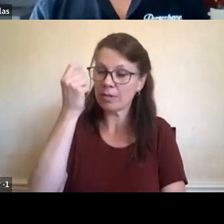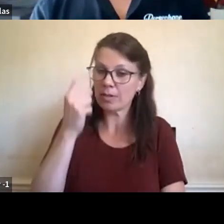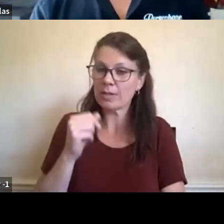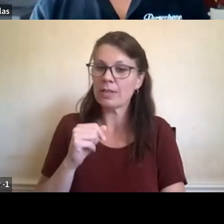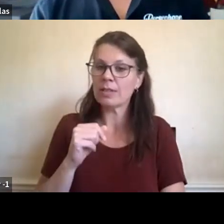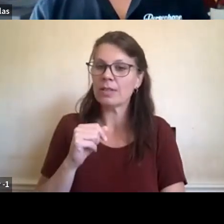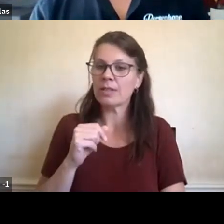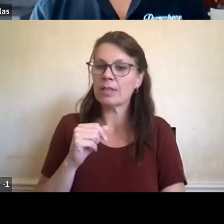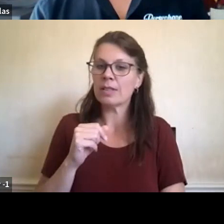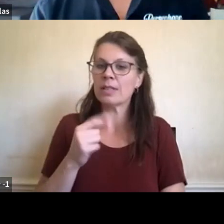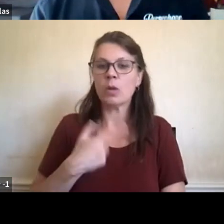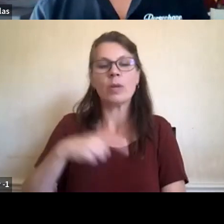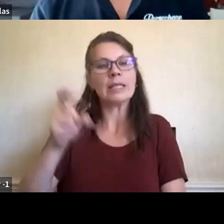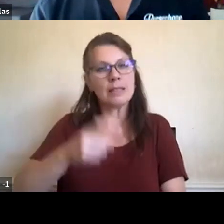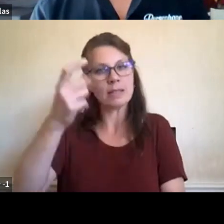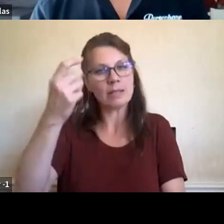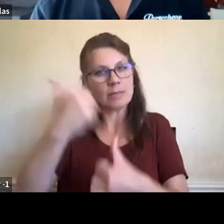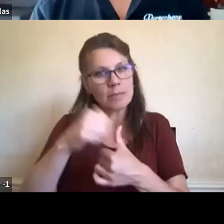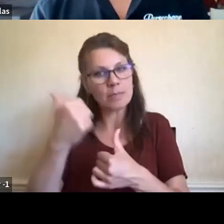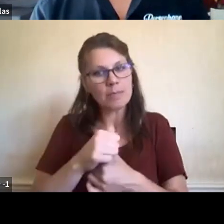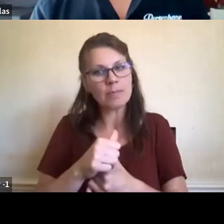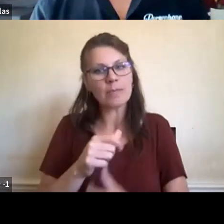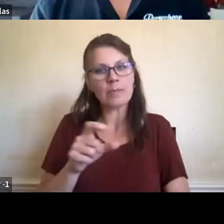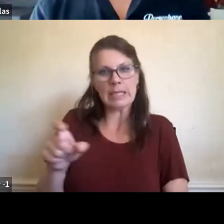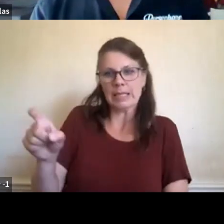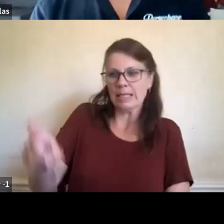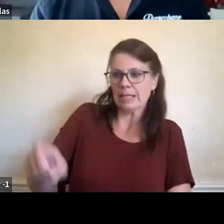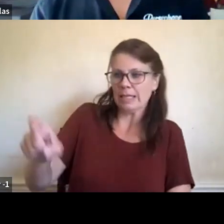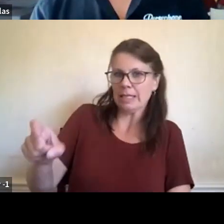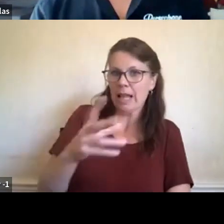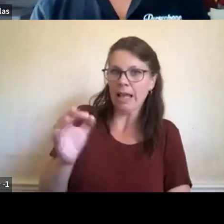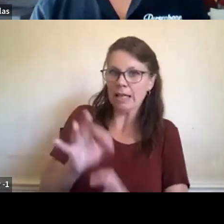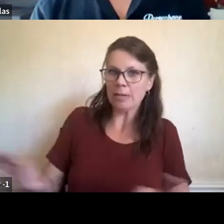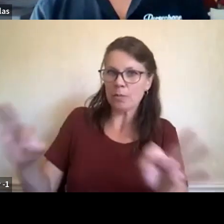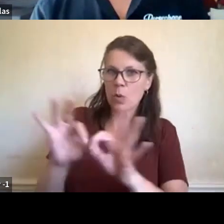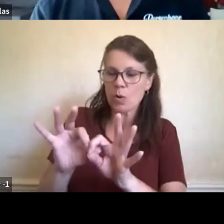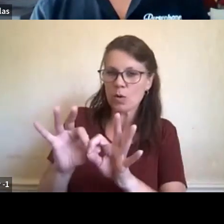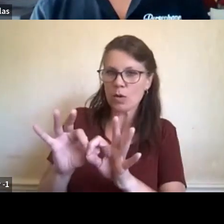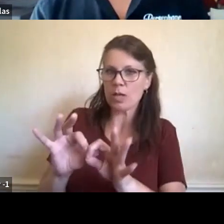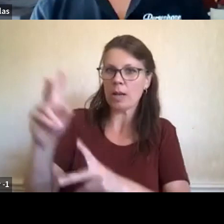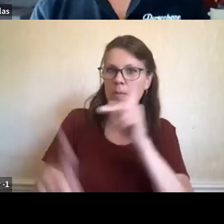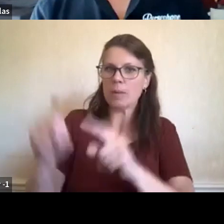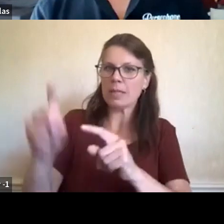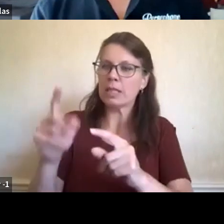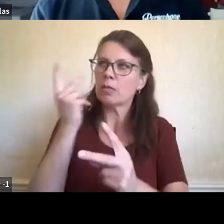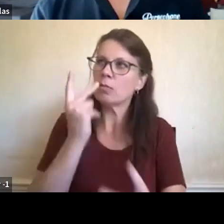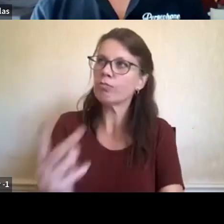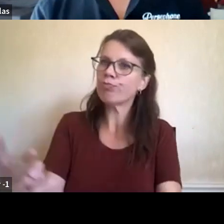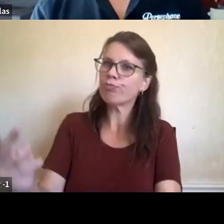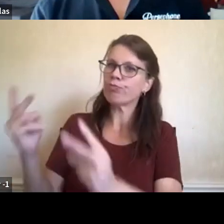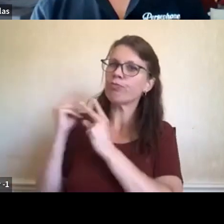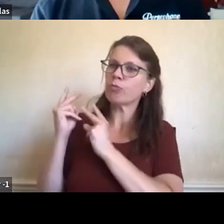necessity and the importance of, uh, being able to look backwards, to move forward, to be able to